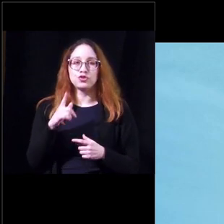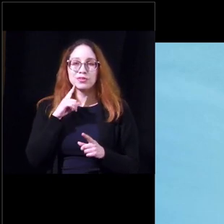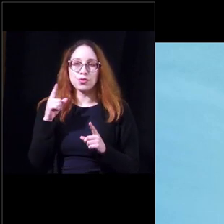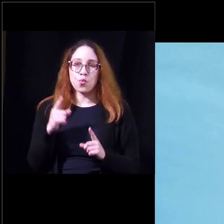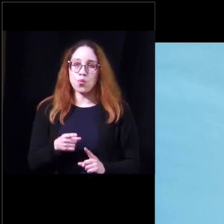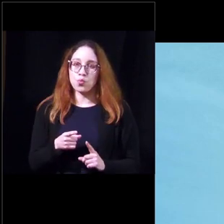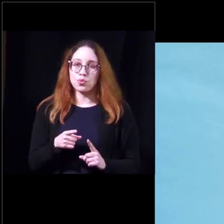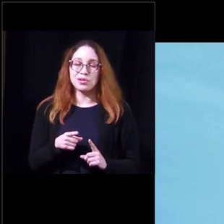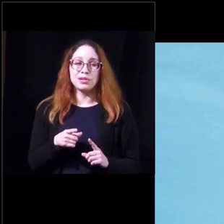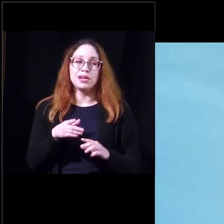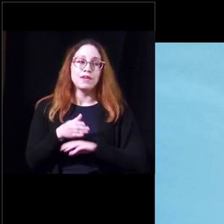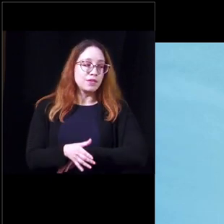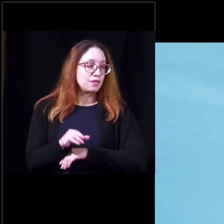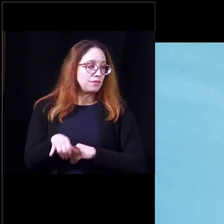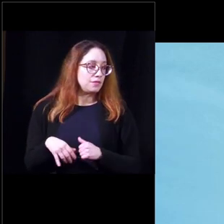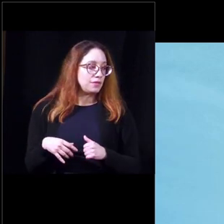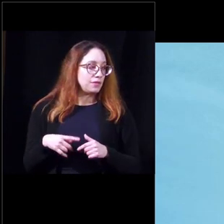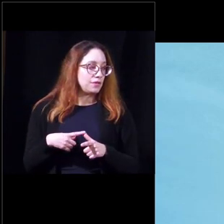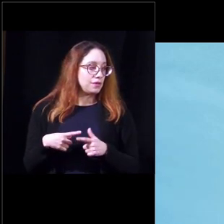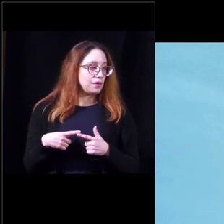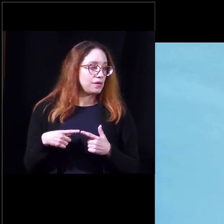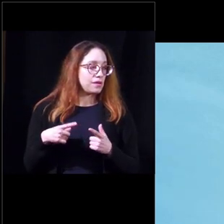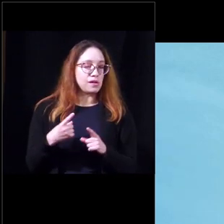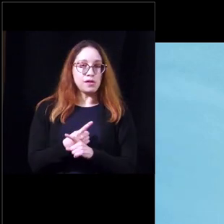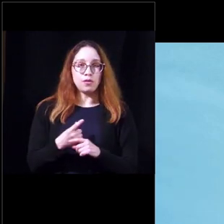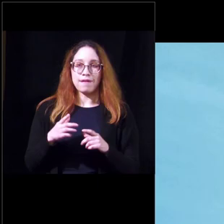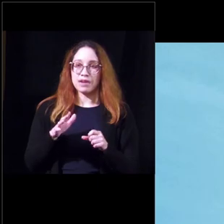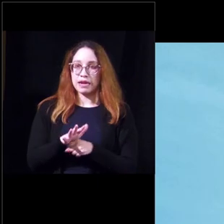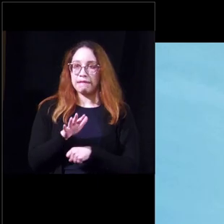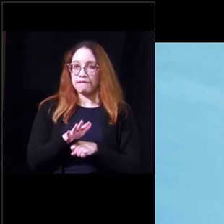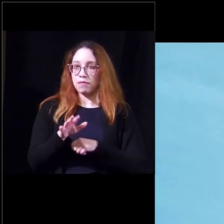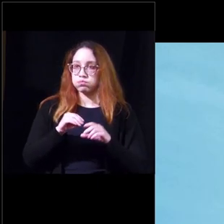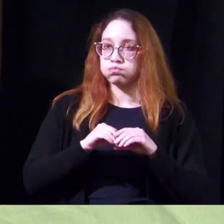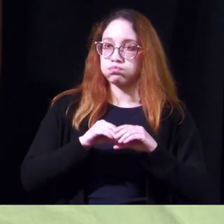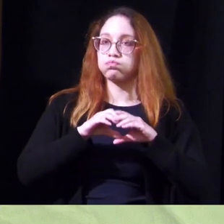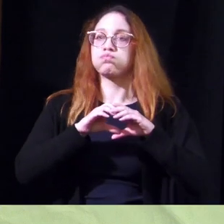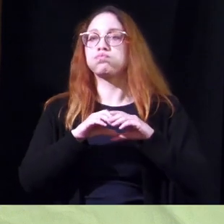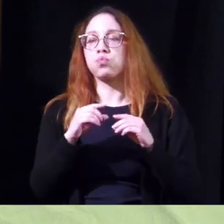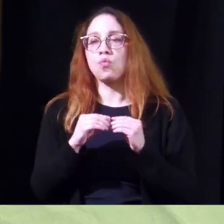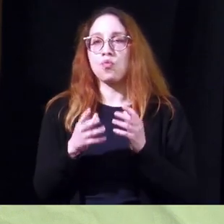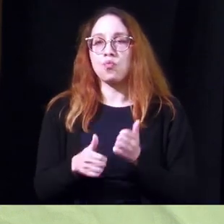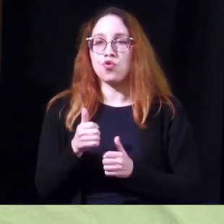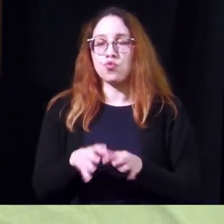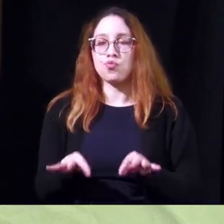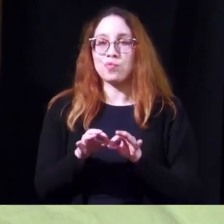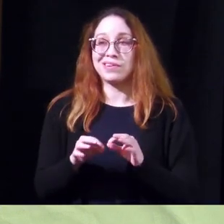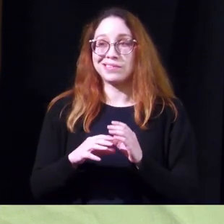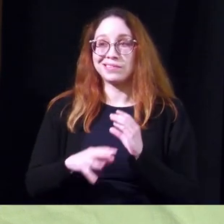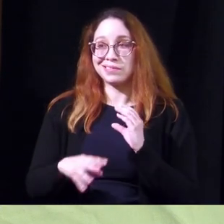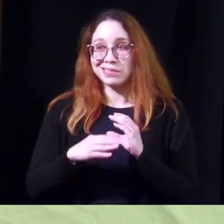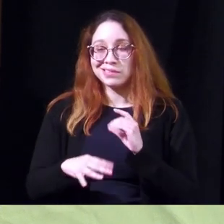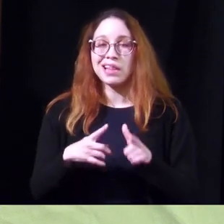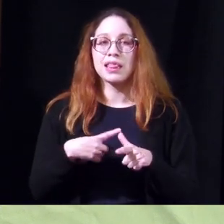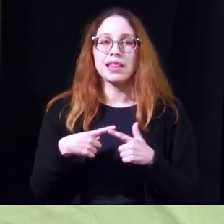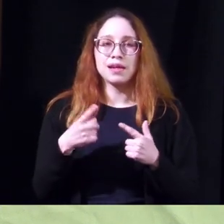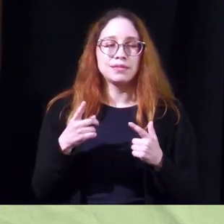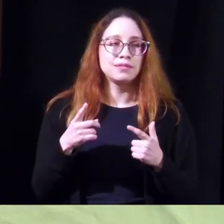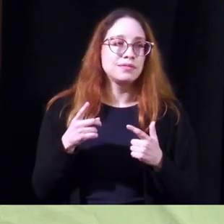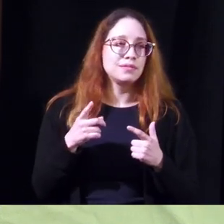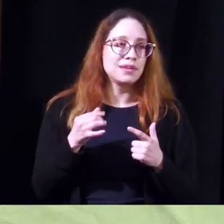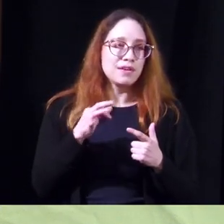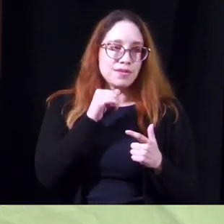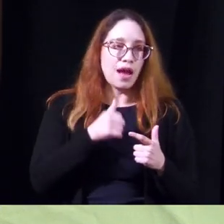goal after that and then adequate storage because it's much more important to get the urine out than to get to uh